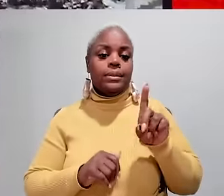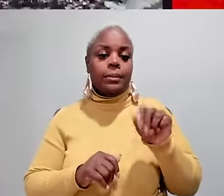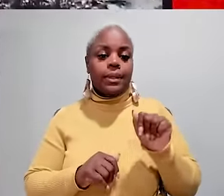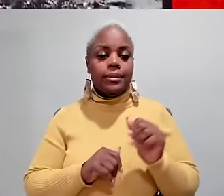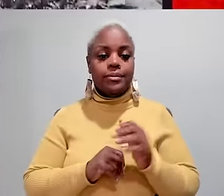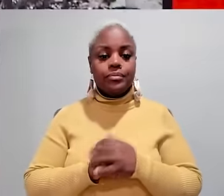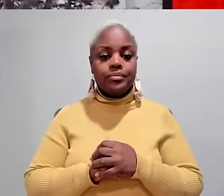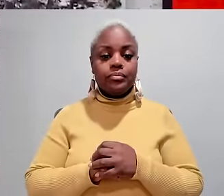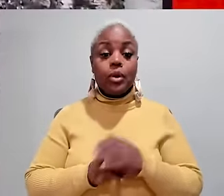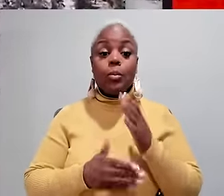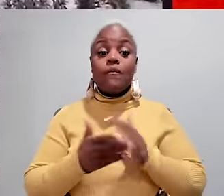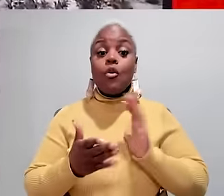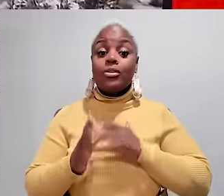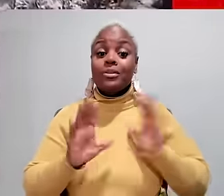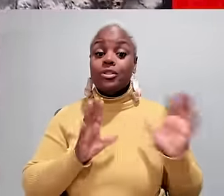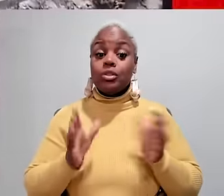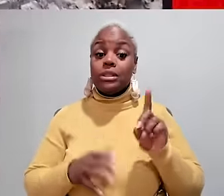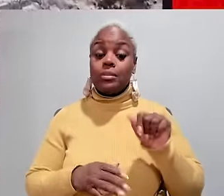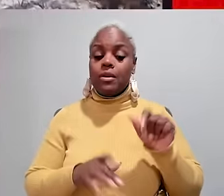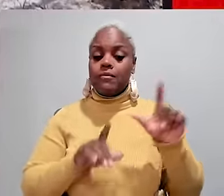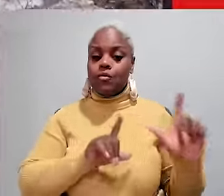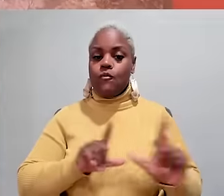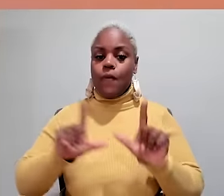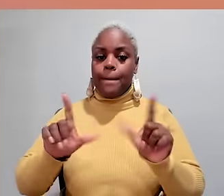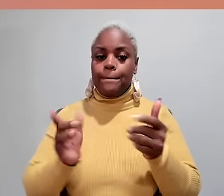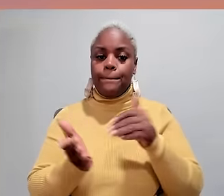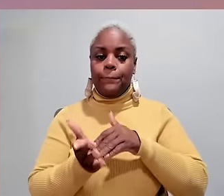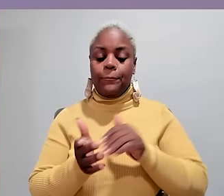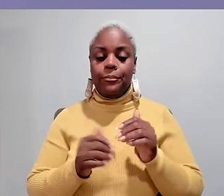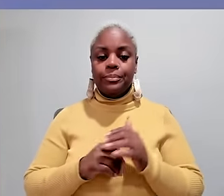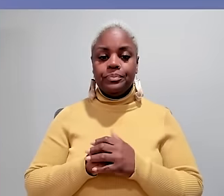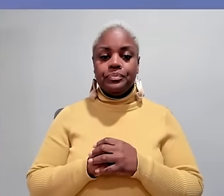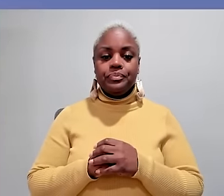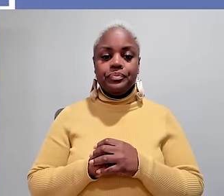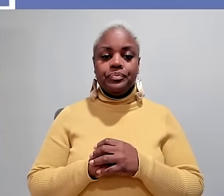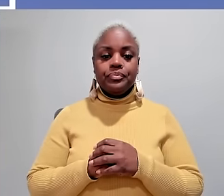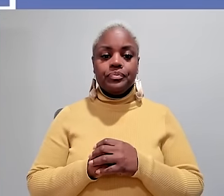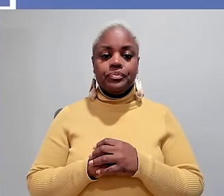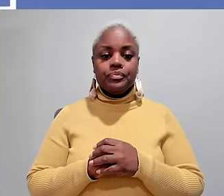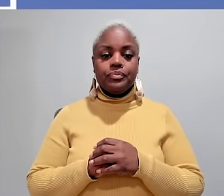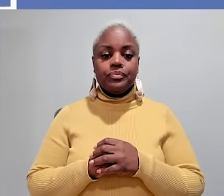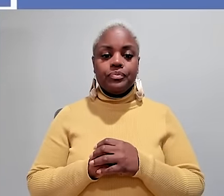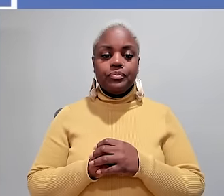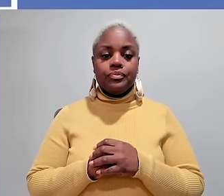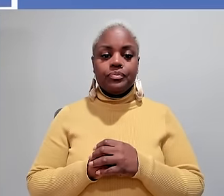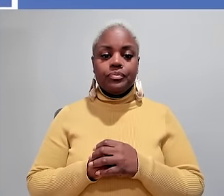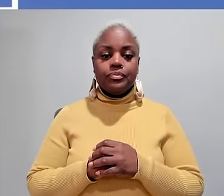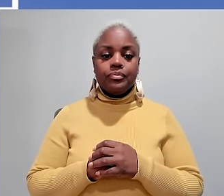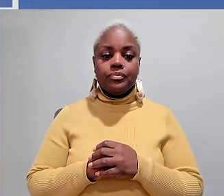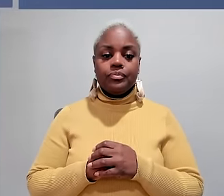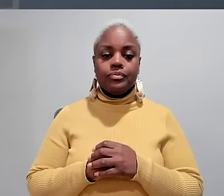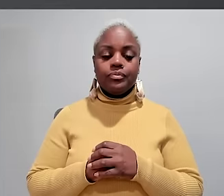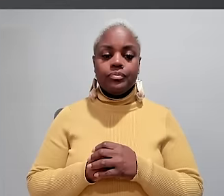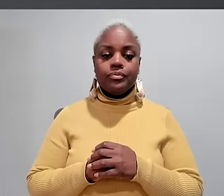the disproportionate impact on people with disabilities. It's part of our series Disability Reframed.